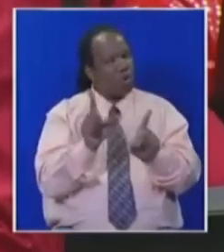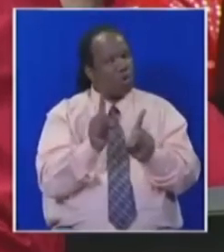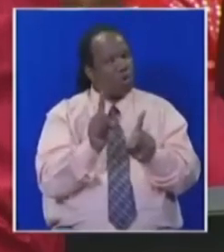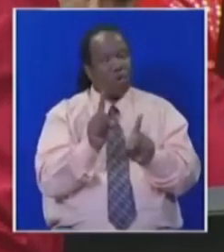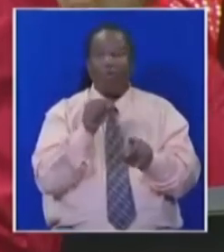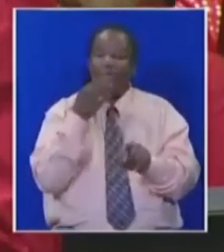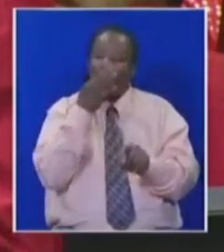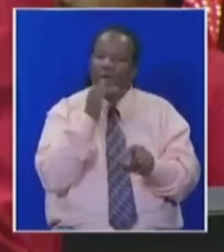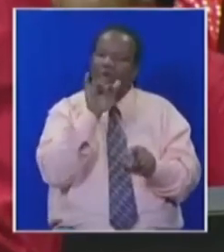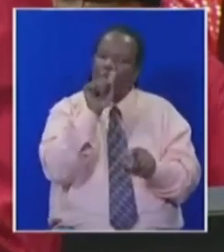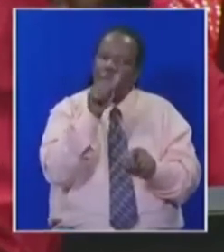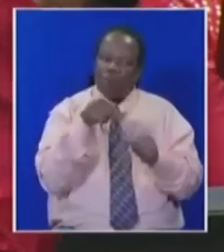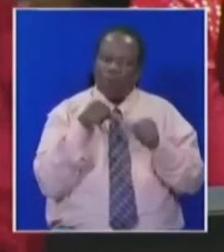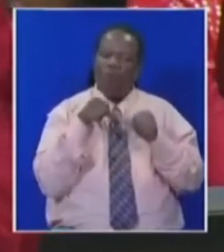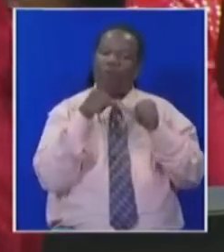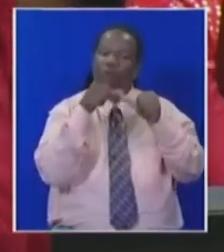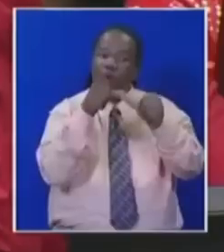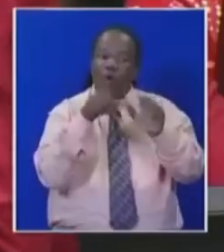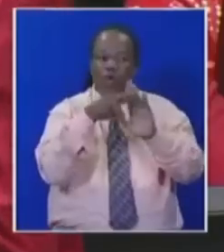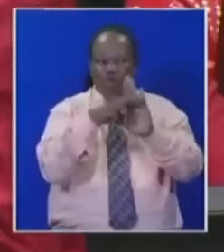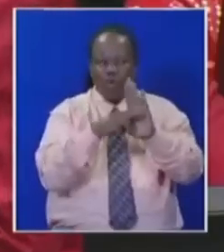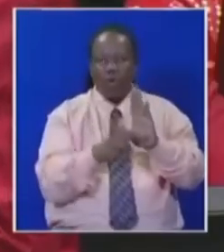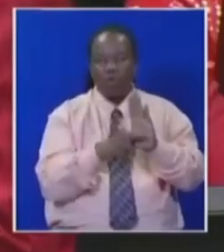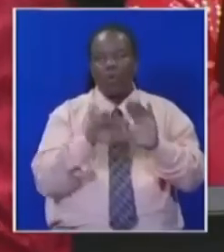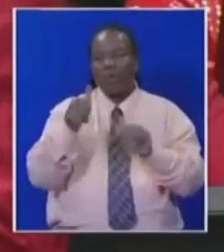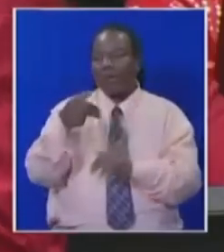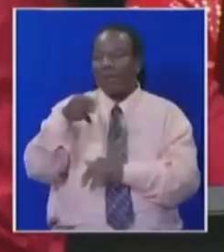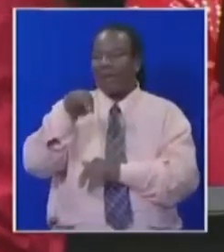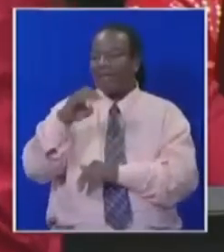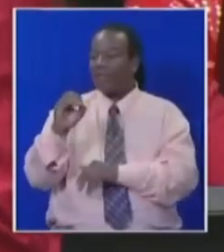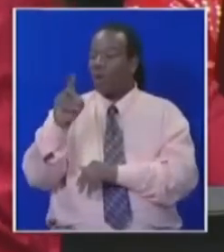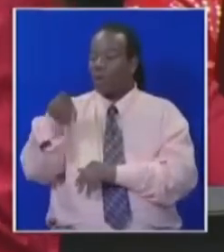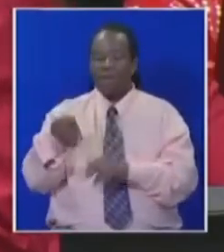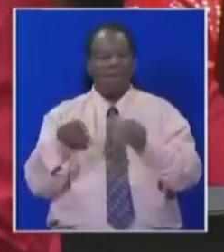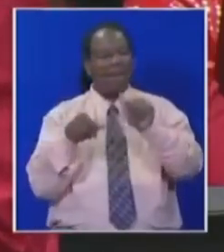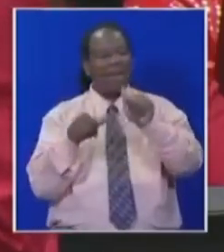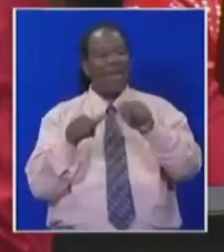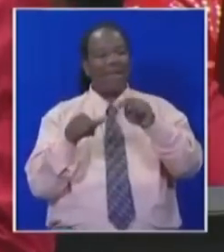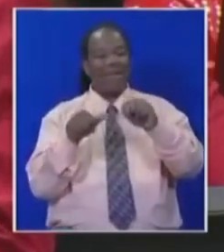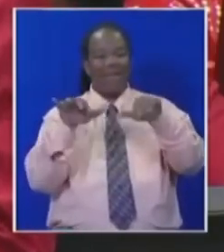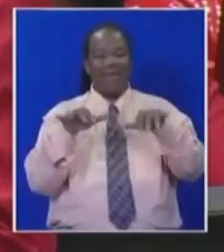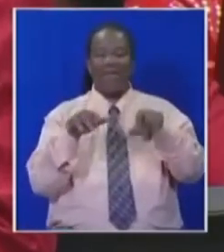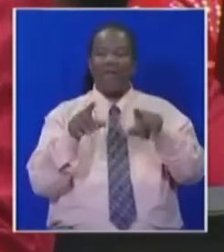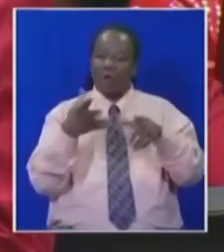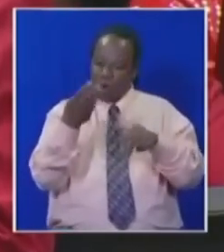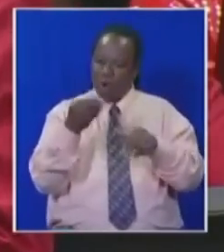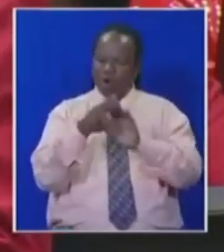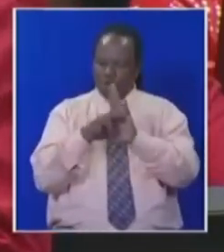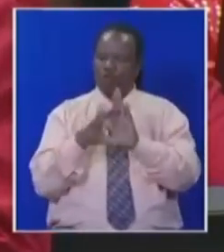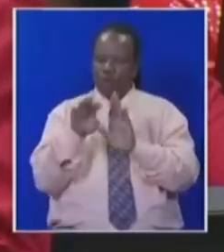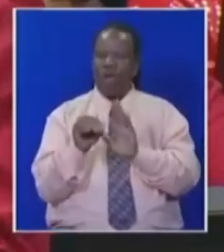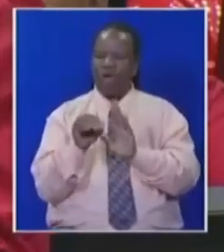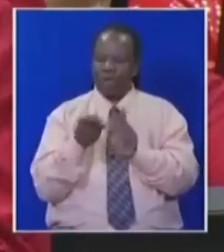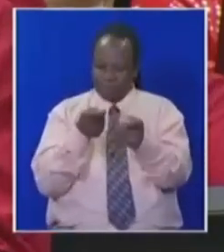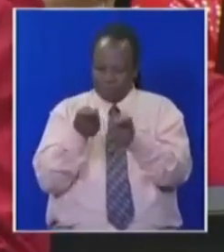all the sittings of the ncop of the na of joint sittings are governed by rules so let